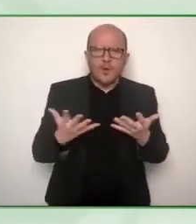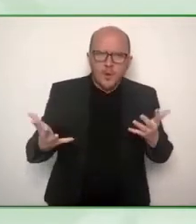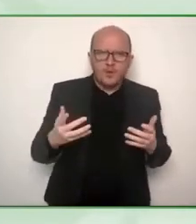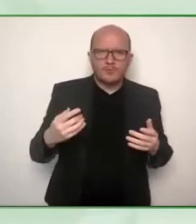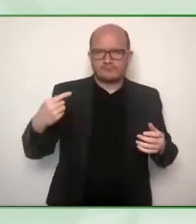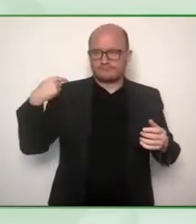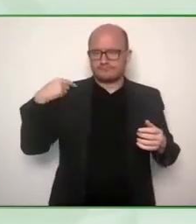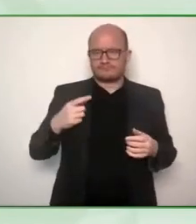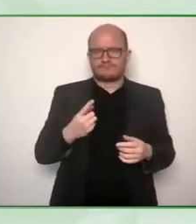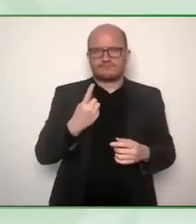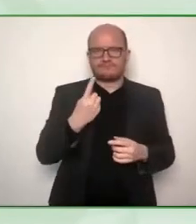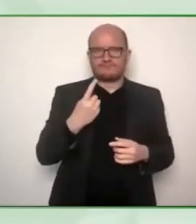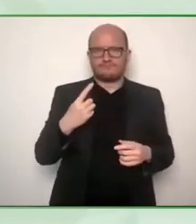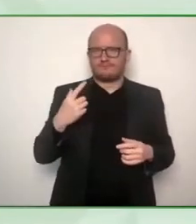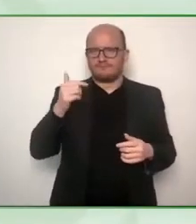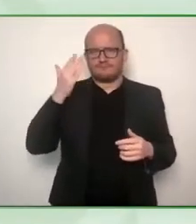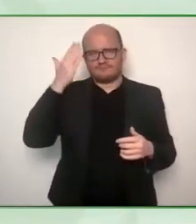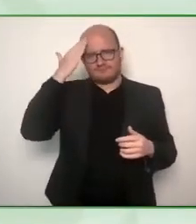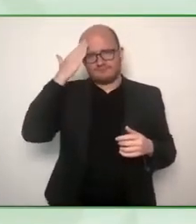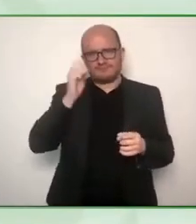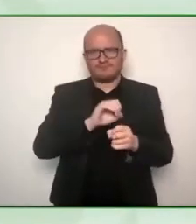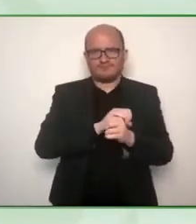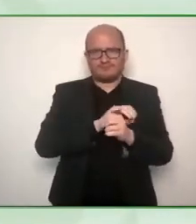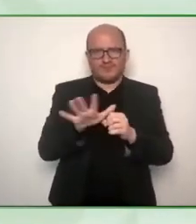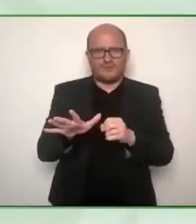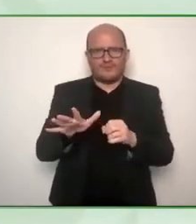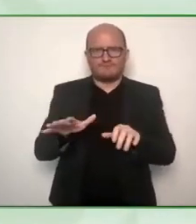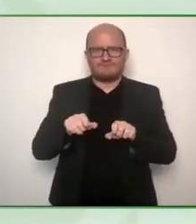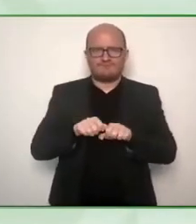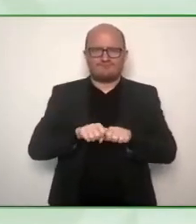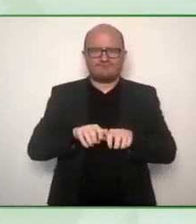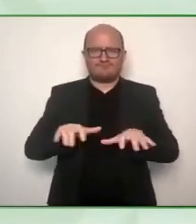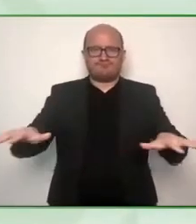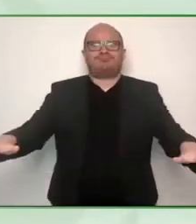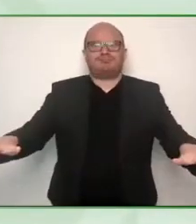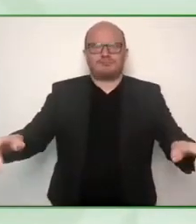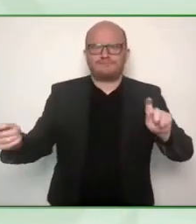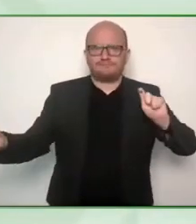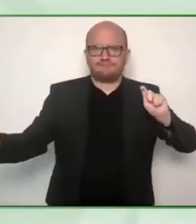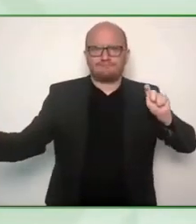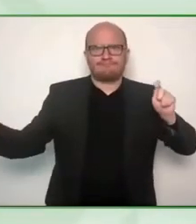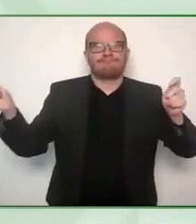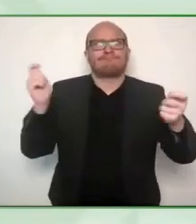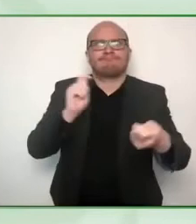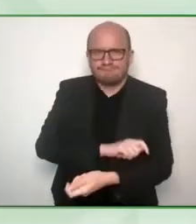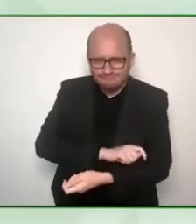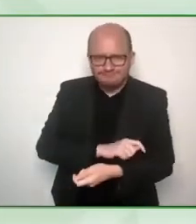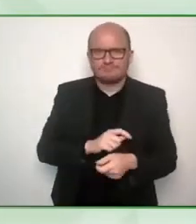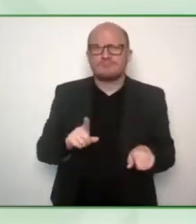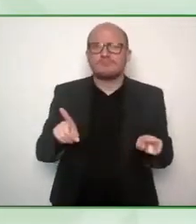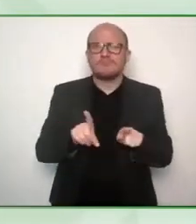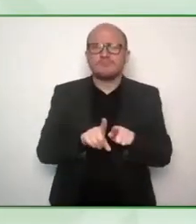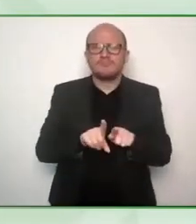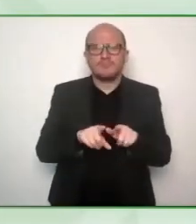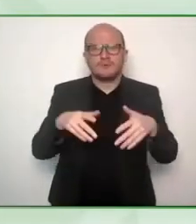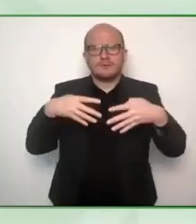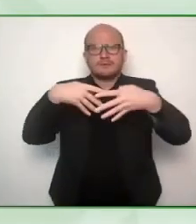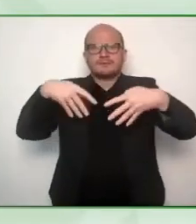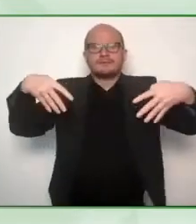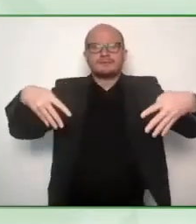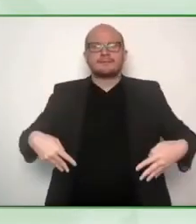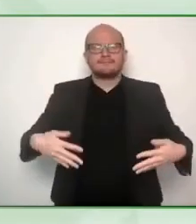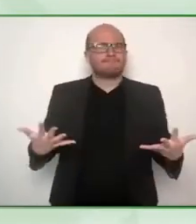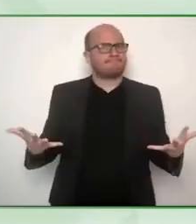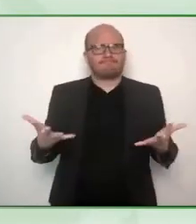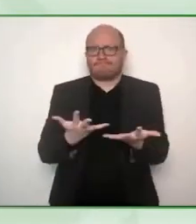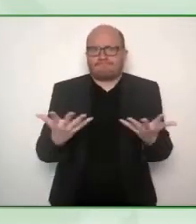pandemic but also there have been some pretty big systemic changes in society which have brought about